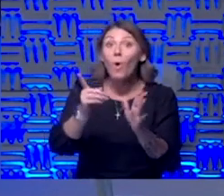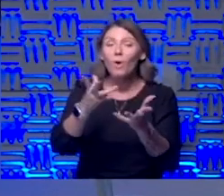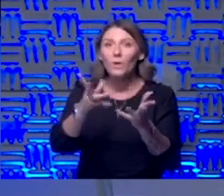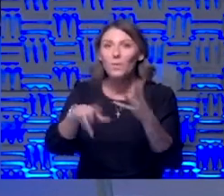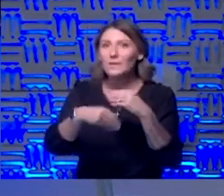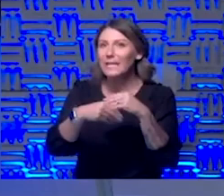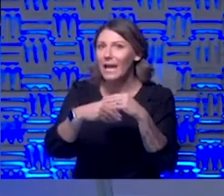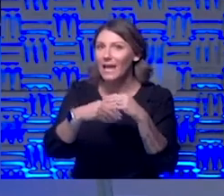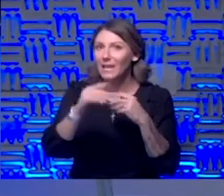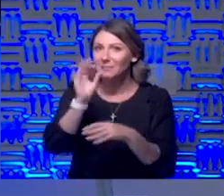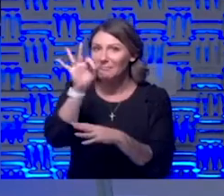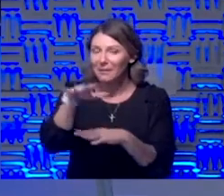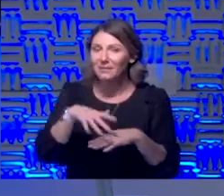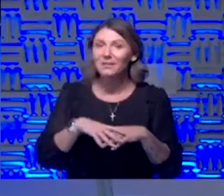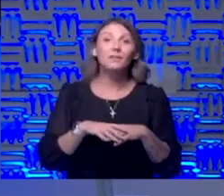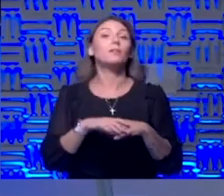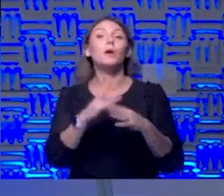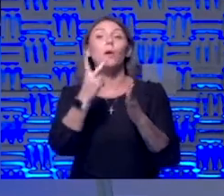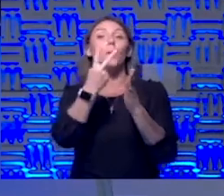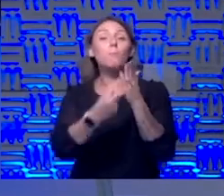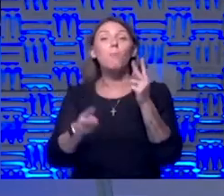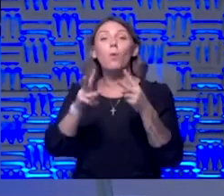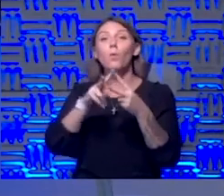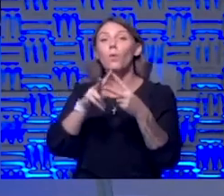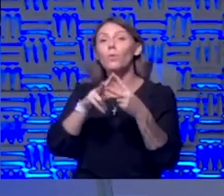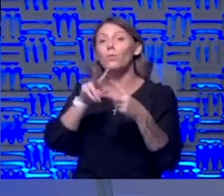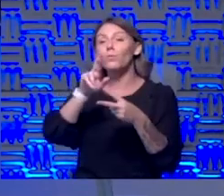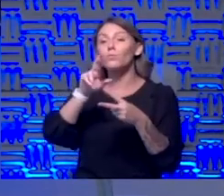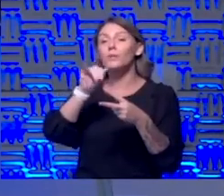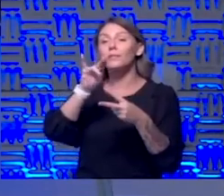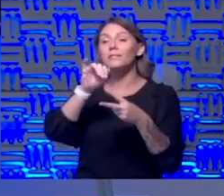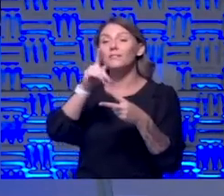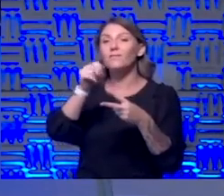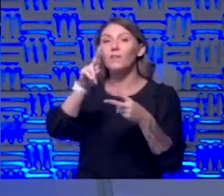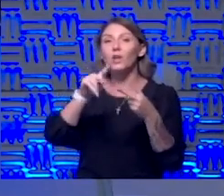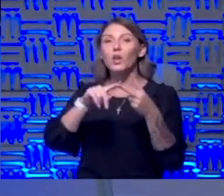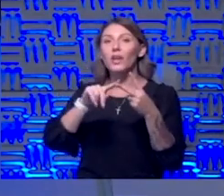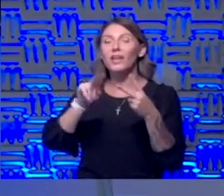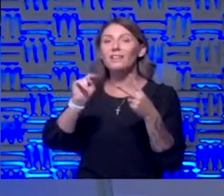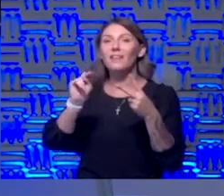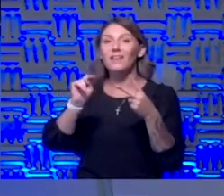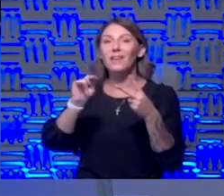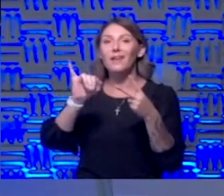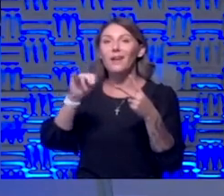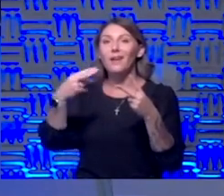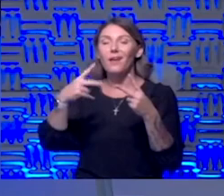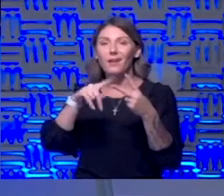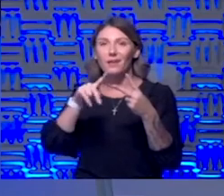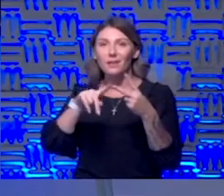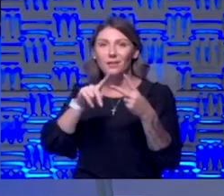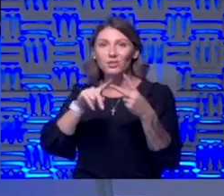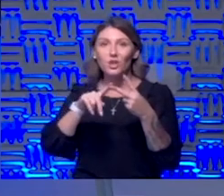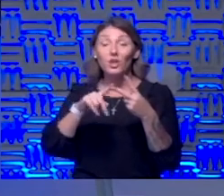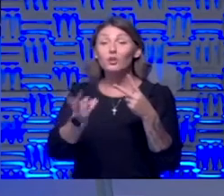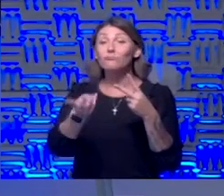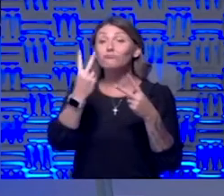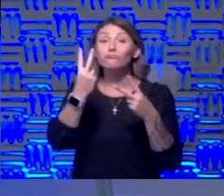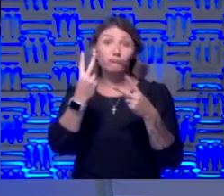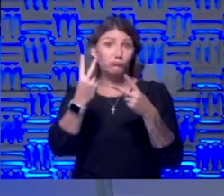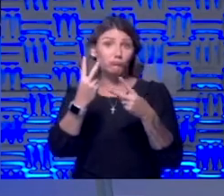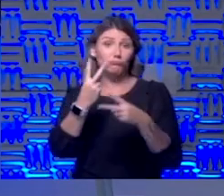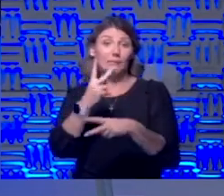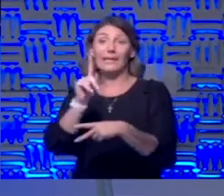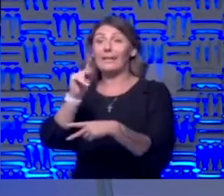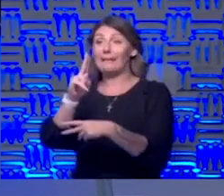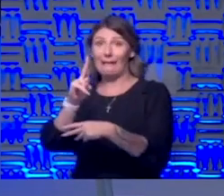yes please by the way for both remdesivir and for the NIH vaccine two KU alumni were deeply involved